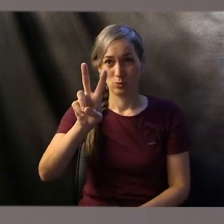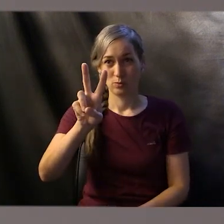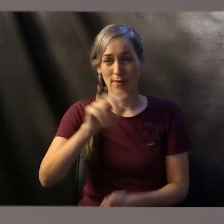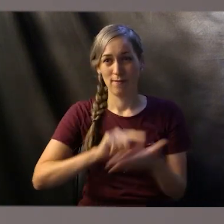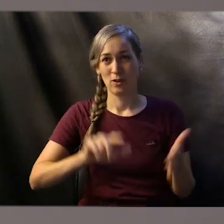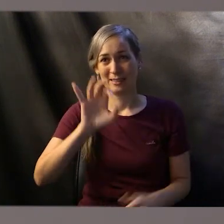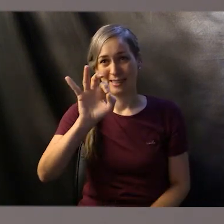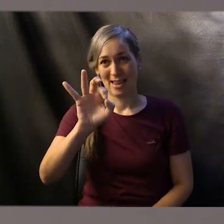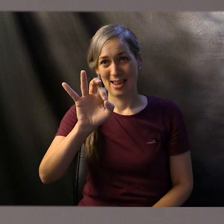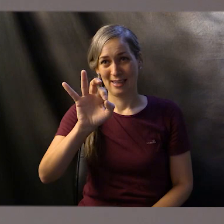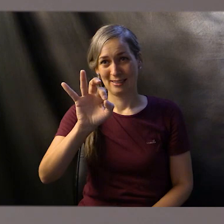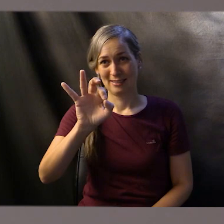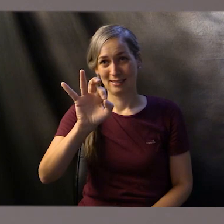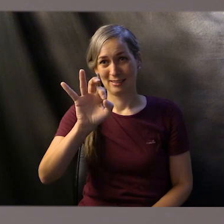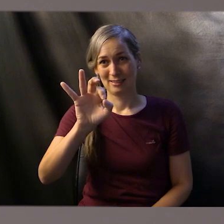in verse 9.